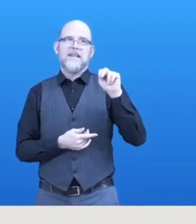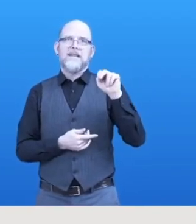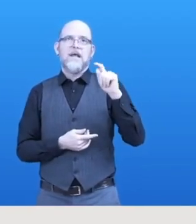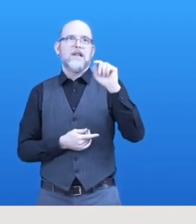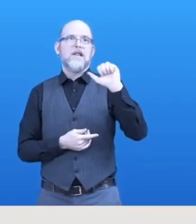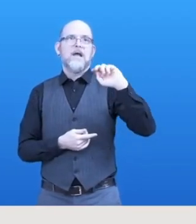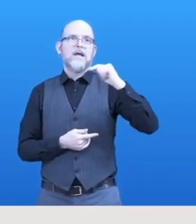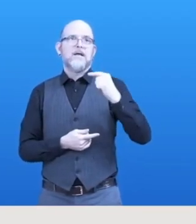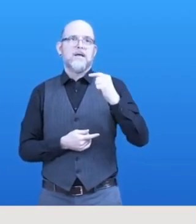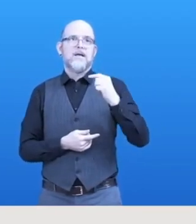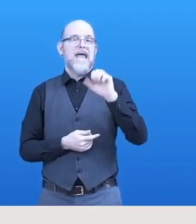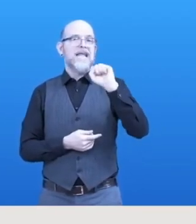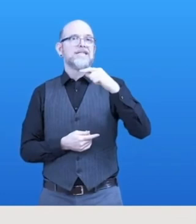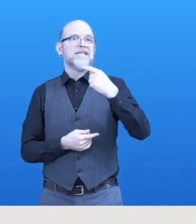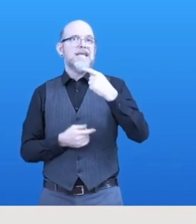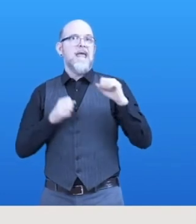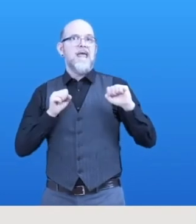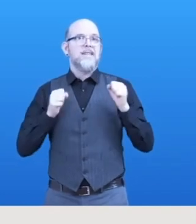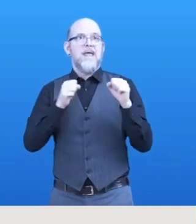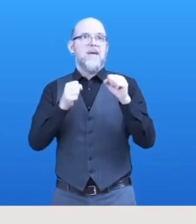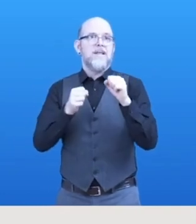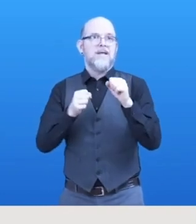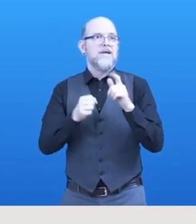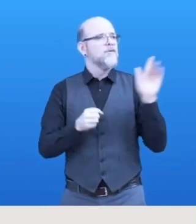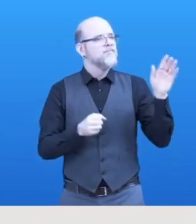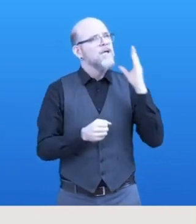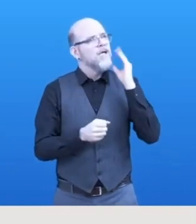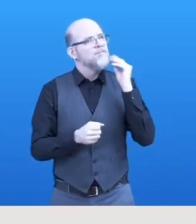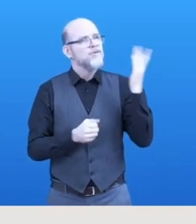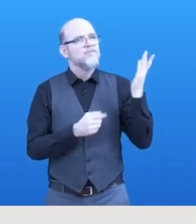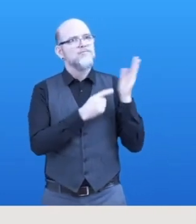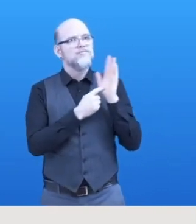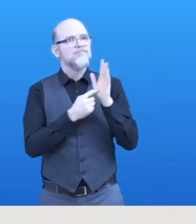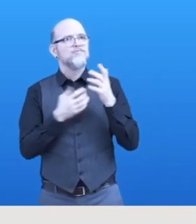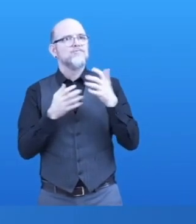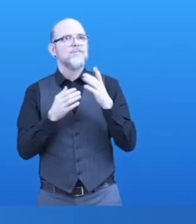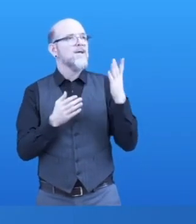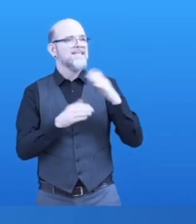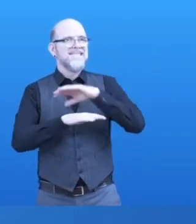out of a Singapore perspective. Welcome, Alvin.